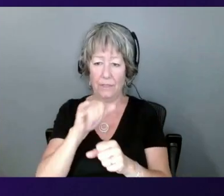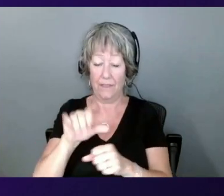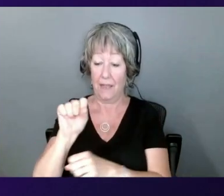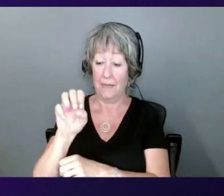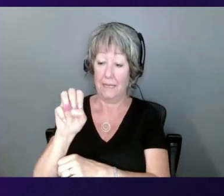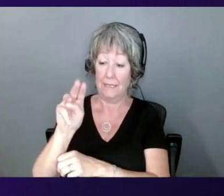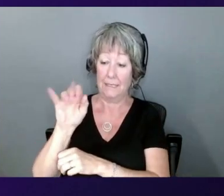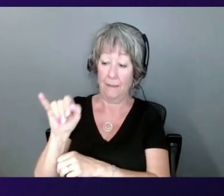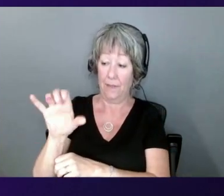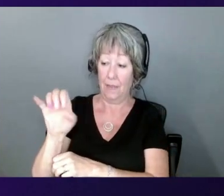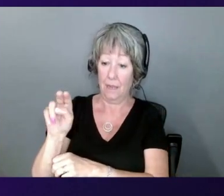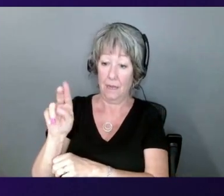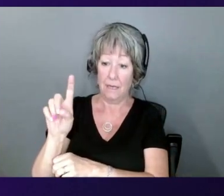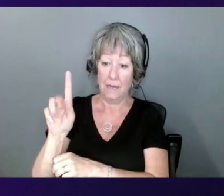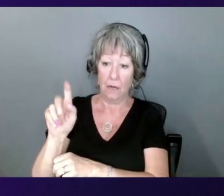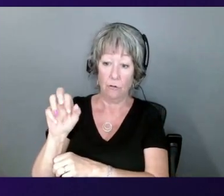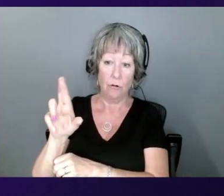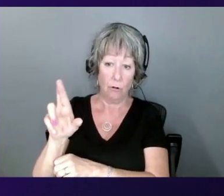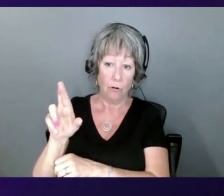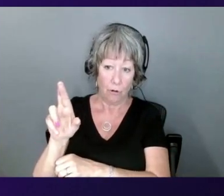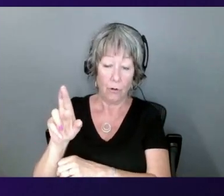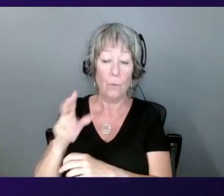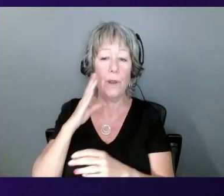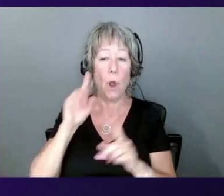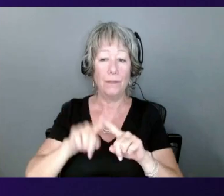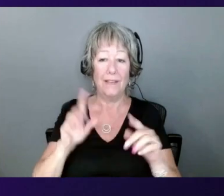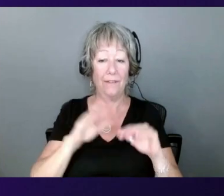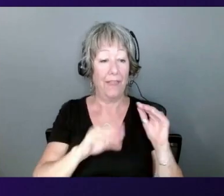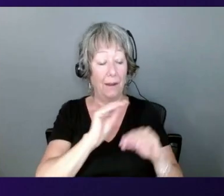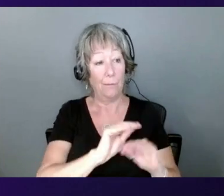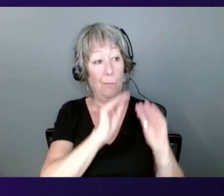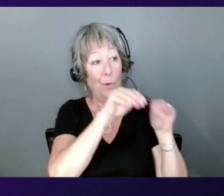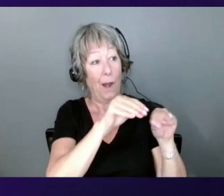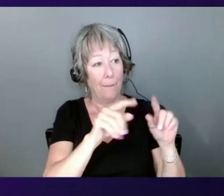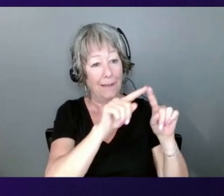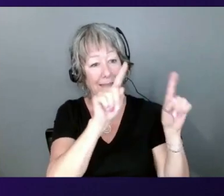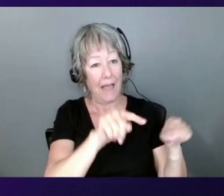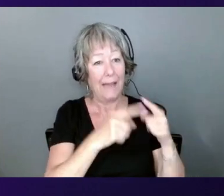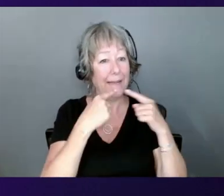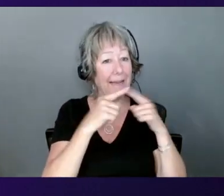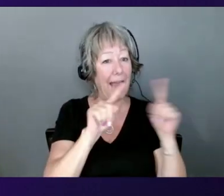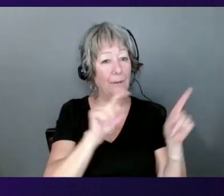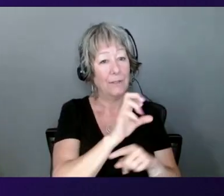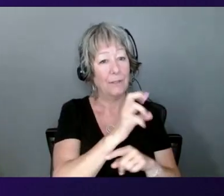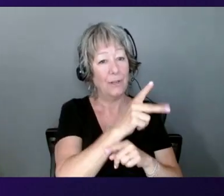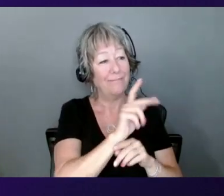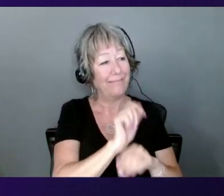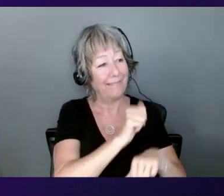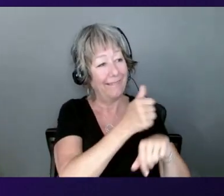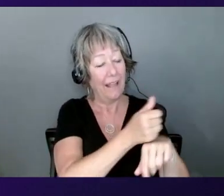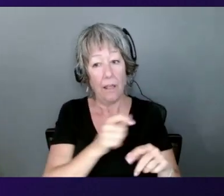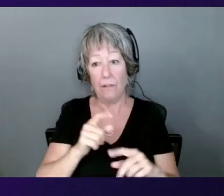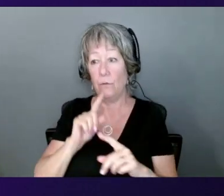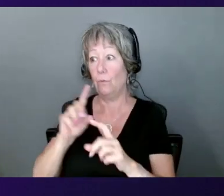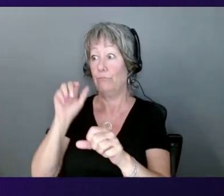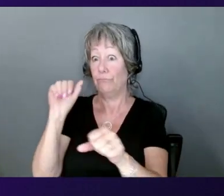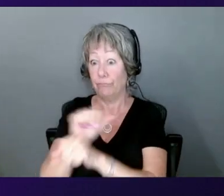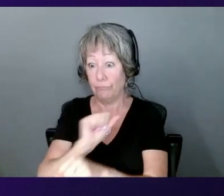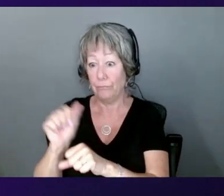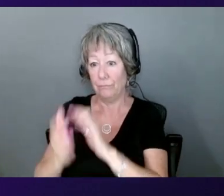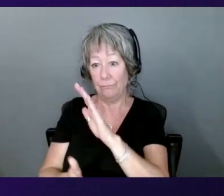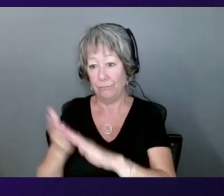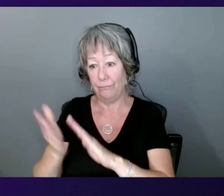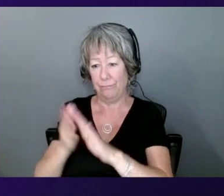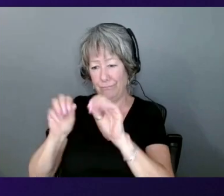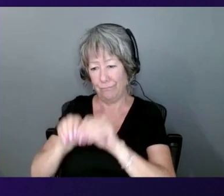both know that there's a big difference in putting up a slide or announcing a chip versus actually executing and delivering at scale,